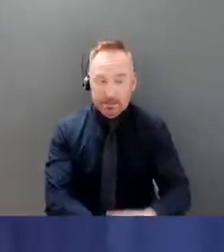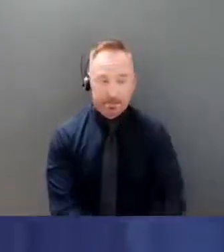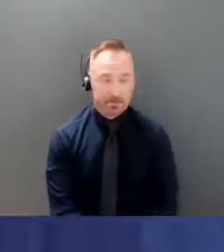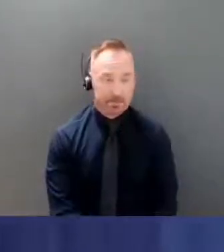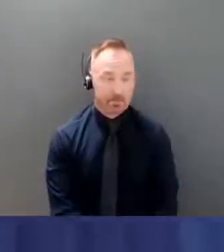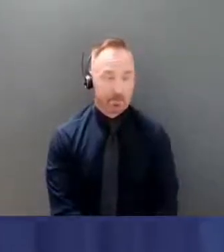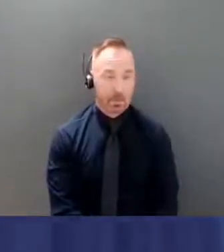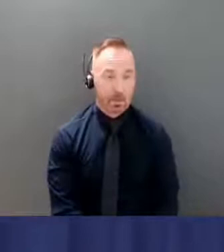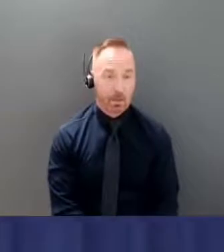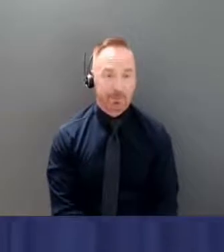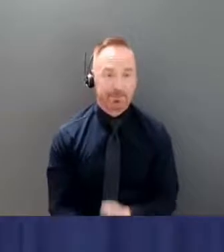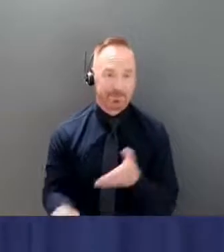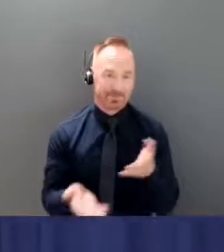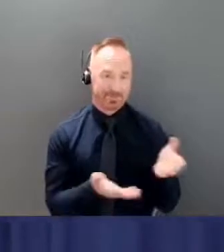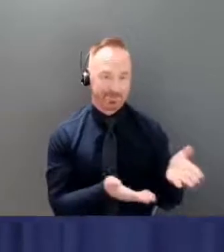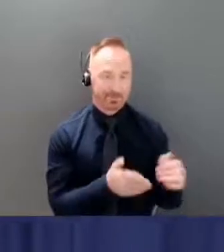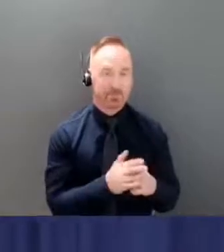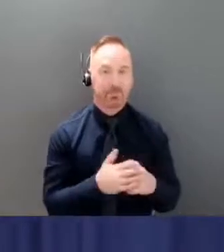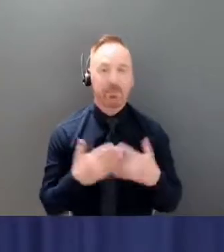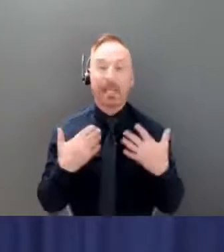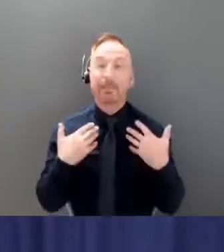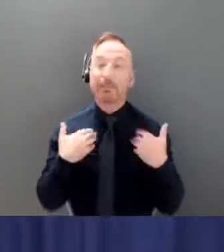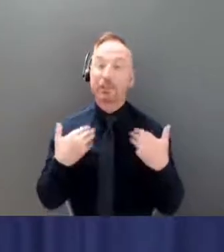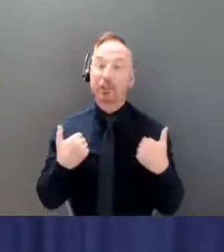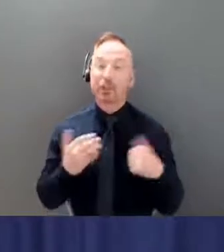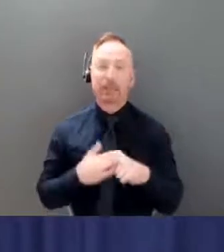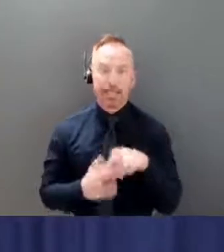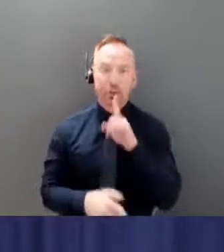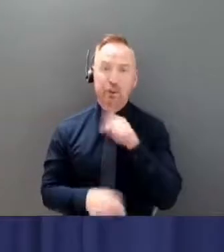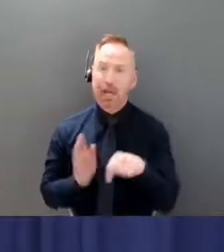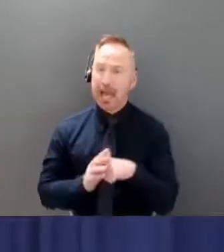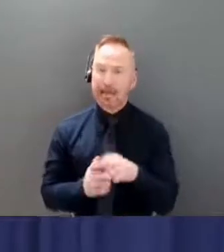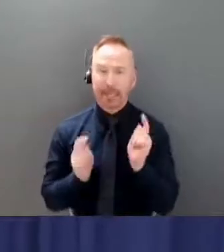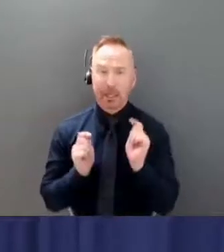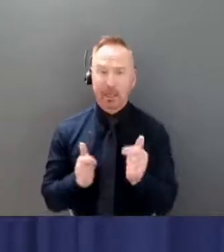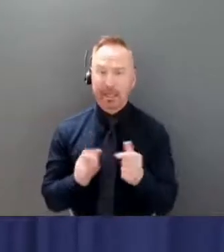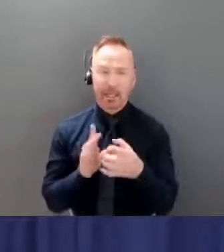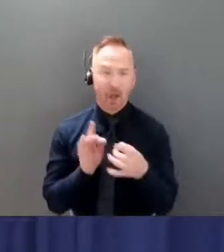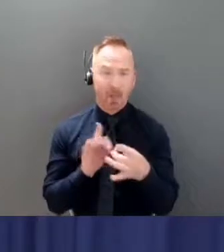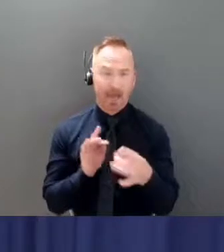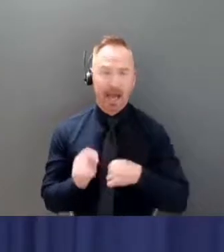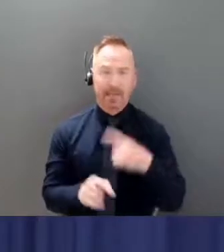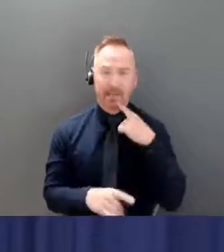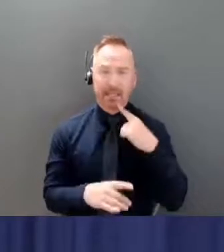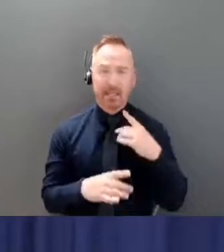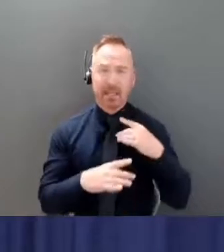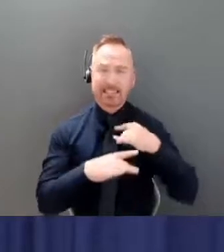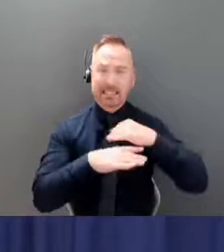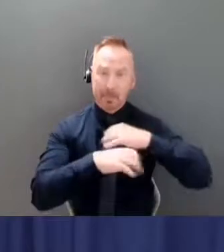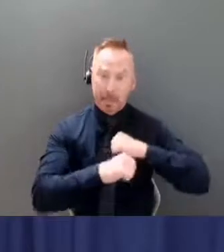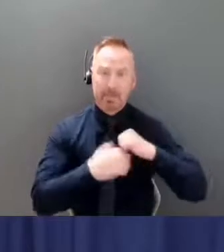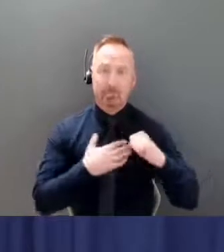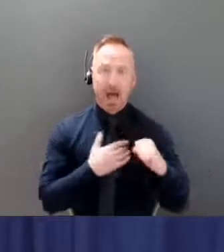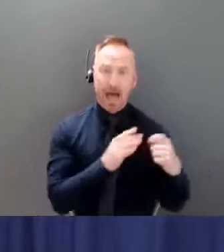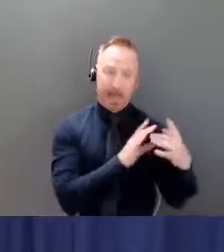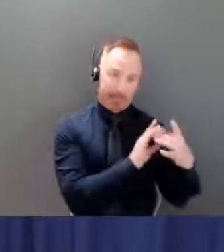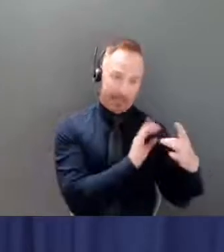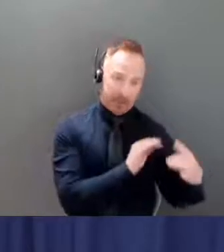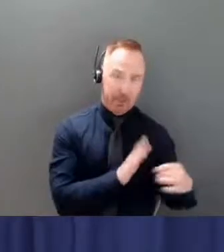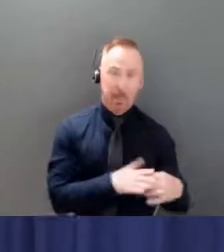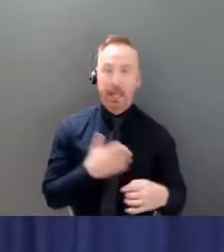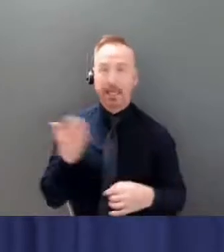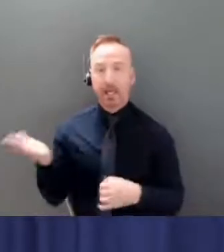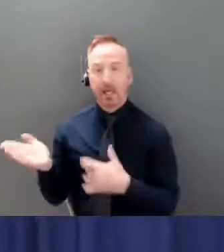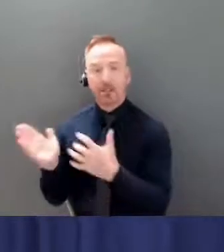uh just make a quick comment which i think sums up uh my message and probably dr hanley's